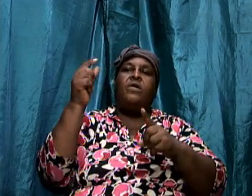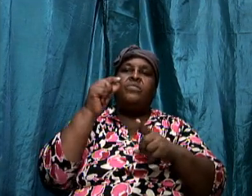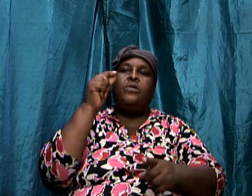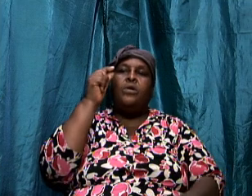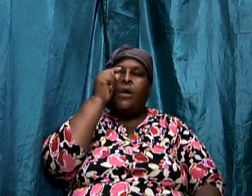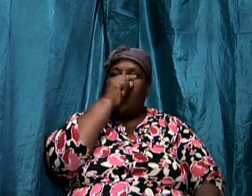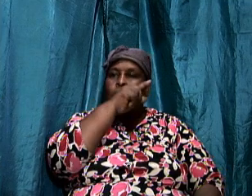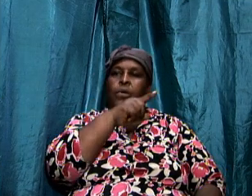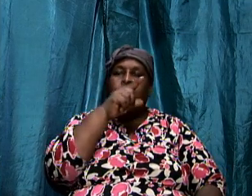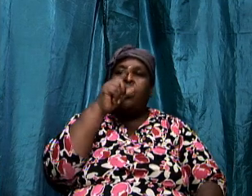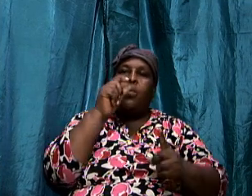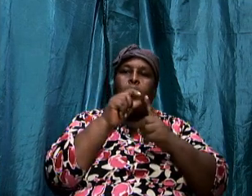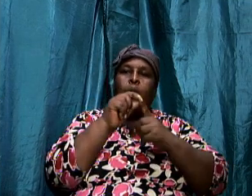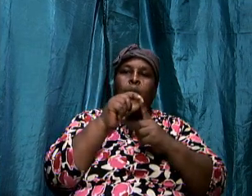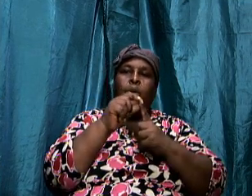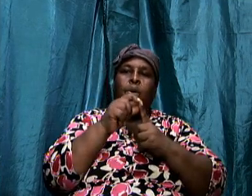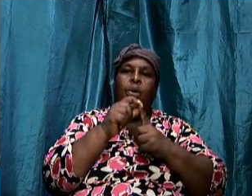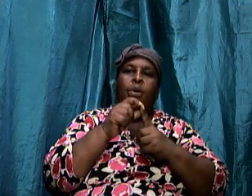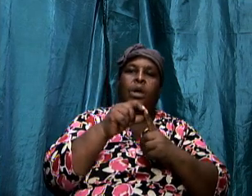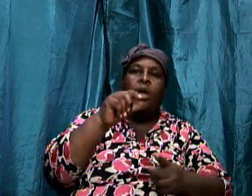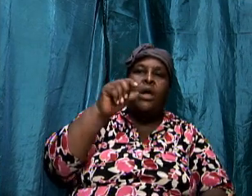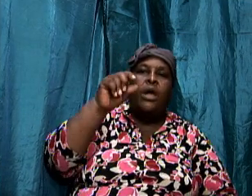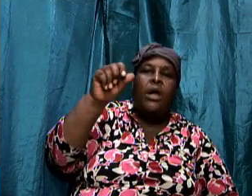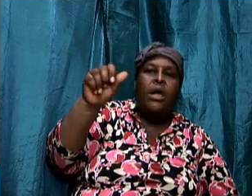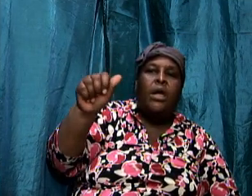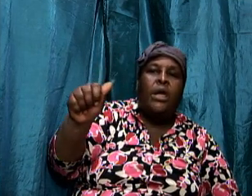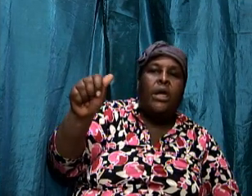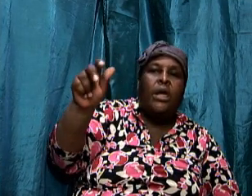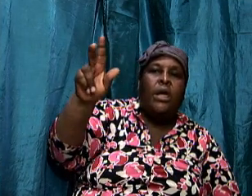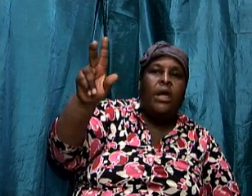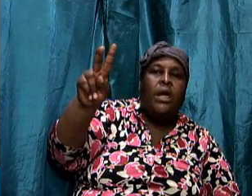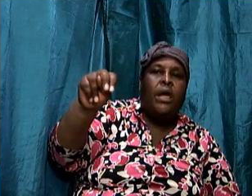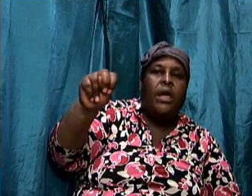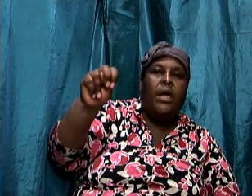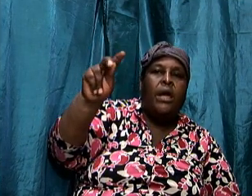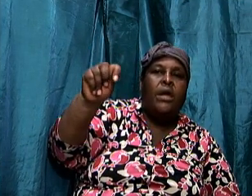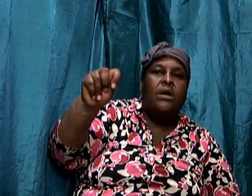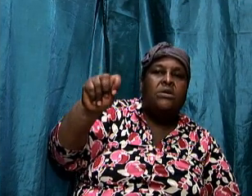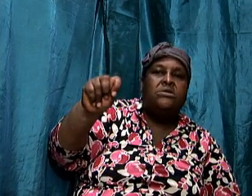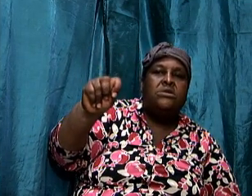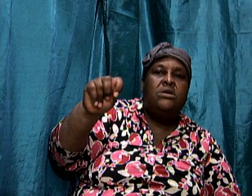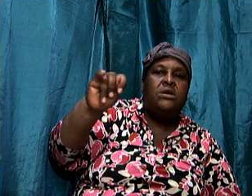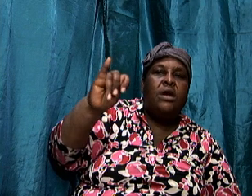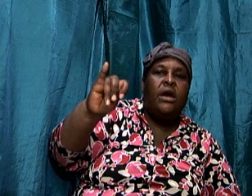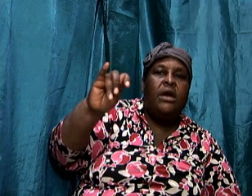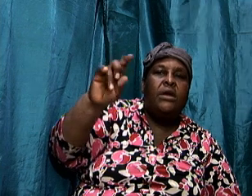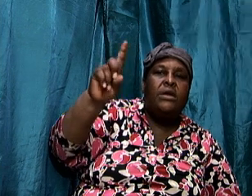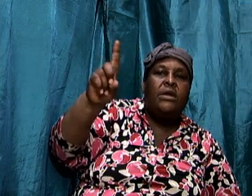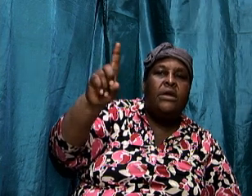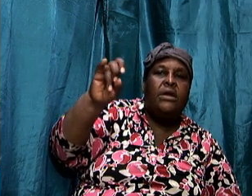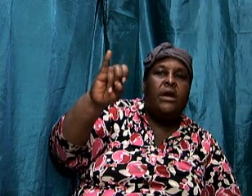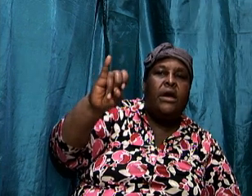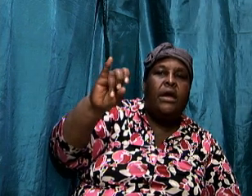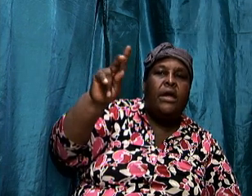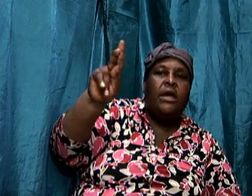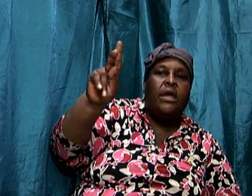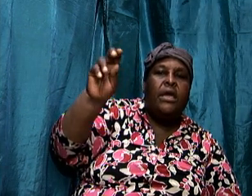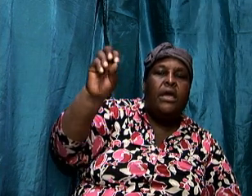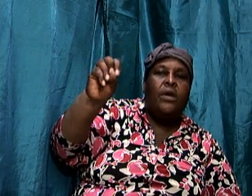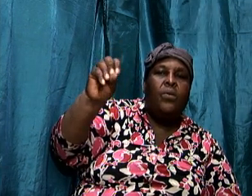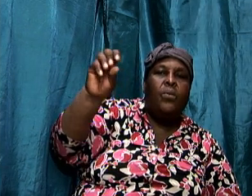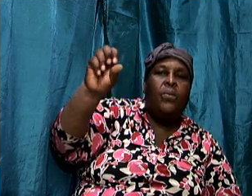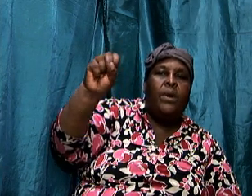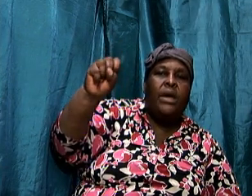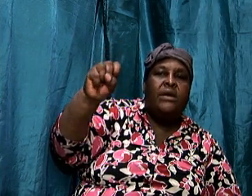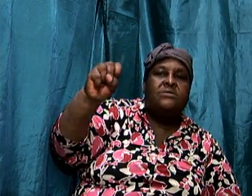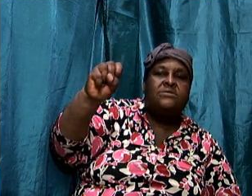notice brothers and sisters i have been for the last couple of weeks going through the root words of some of these